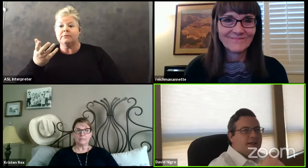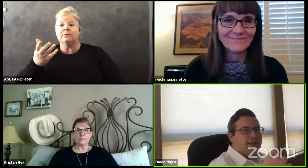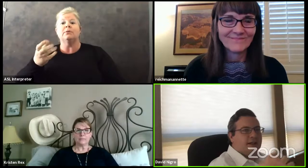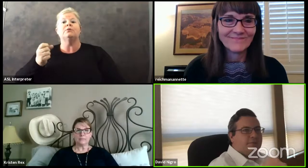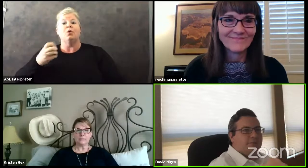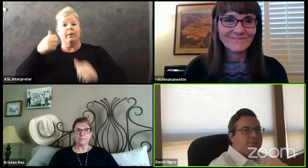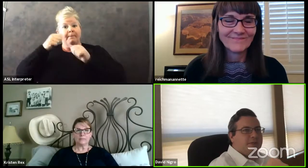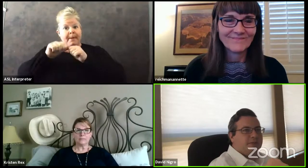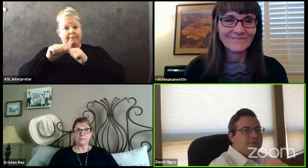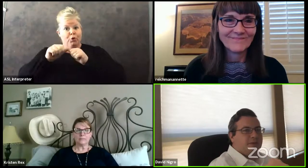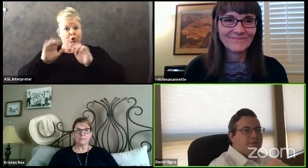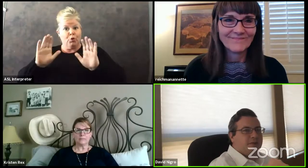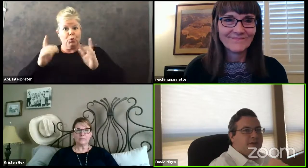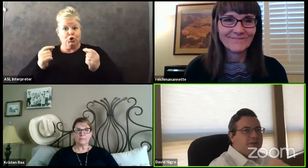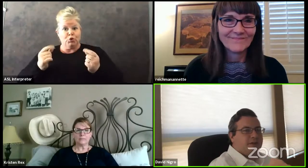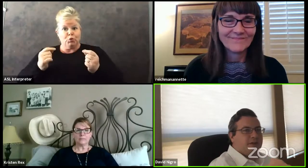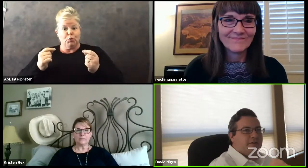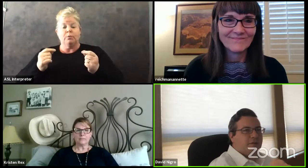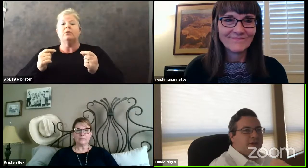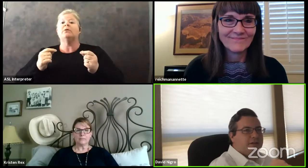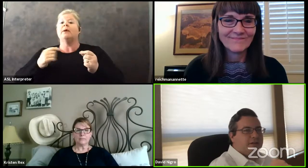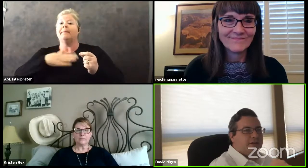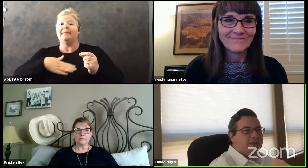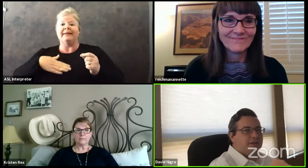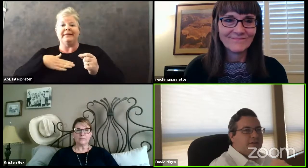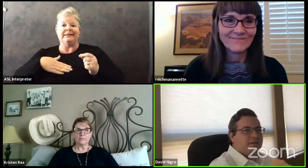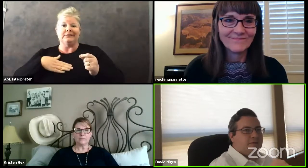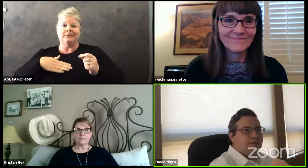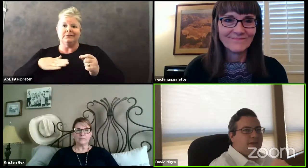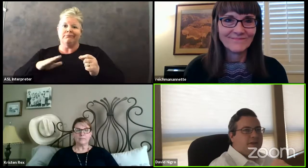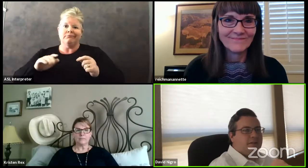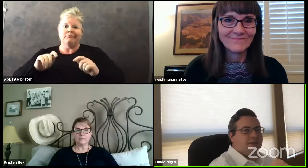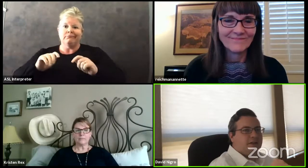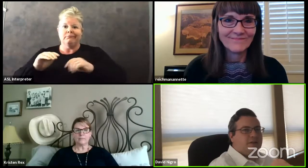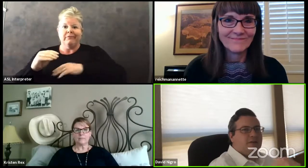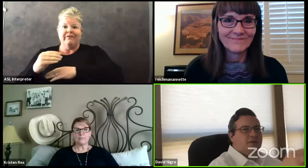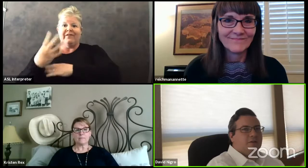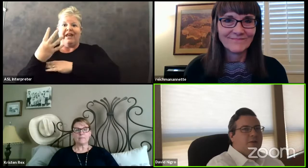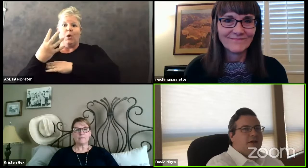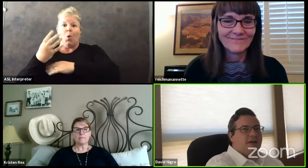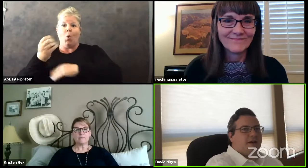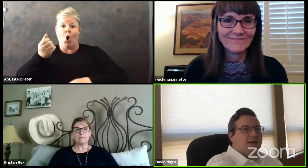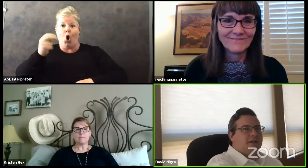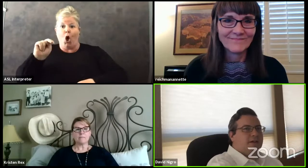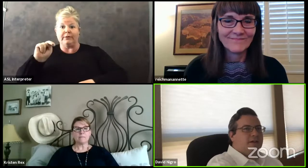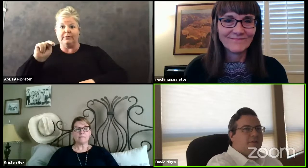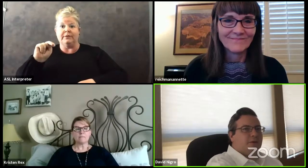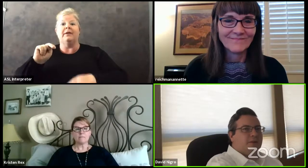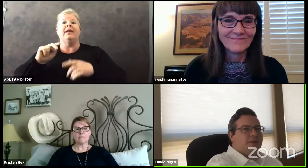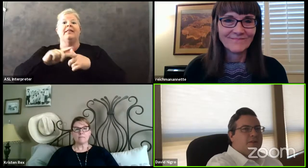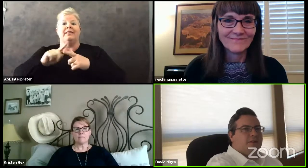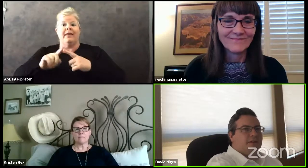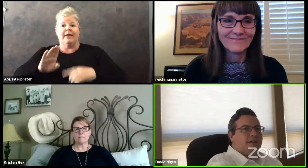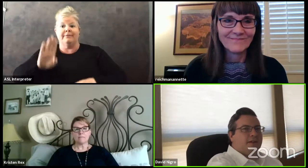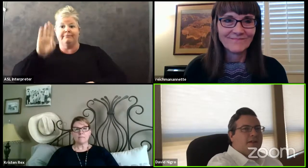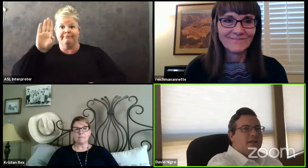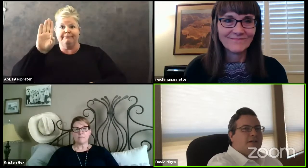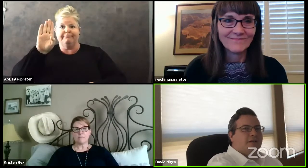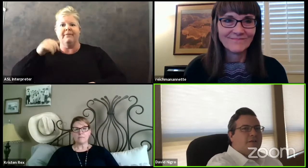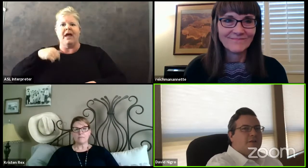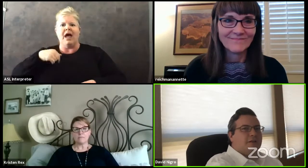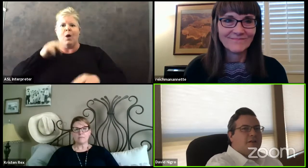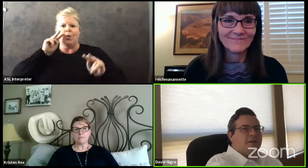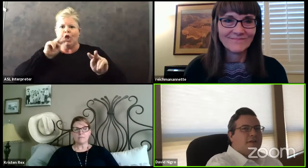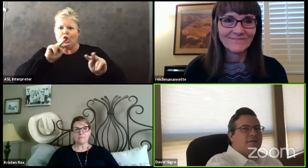the call, please raise your hand or otherwise indicate that you'd like to be called upon. I will look to see if I can